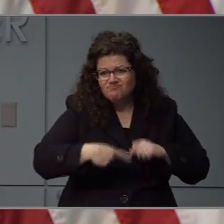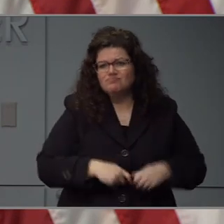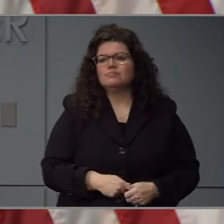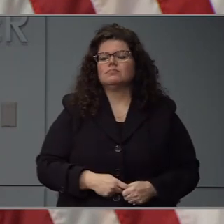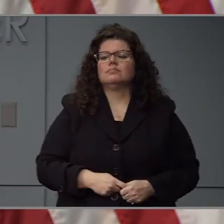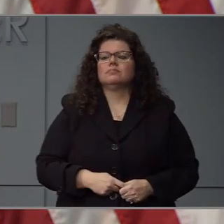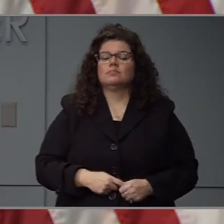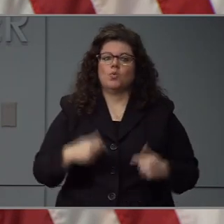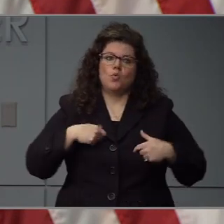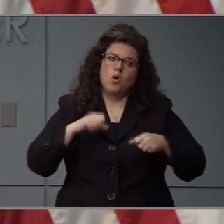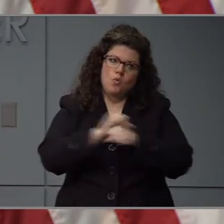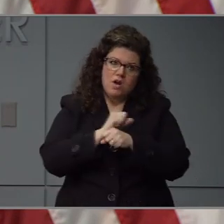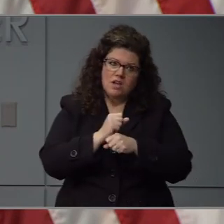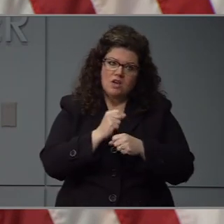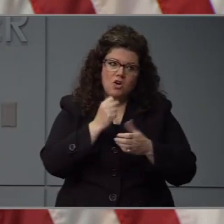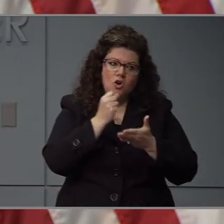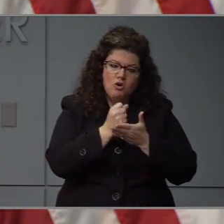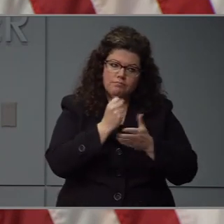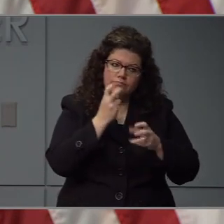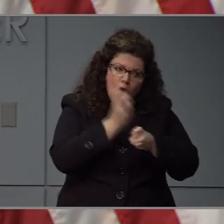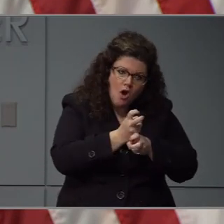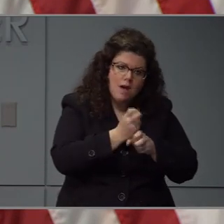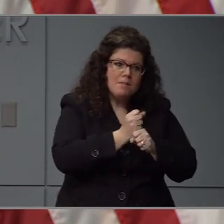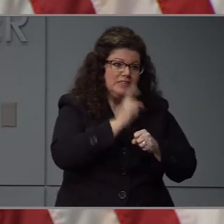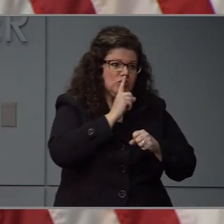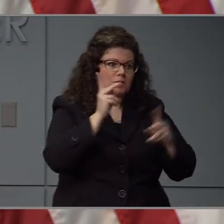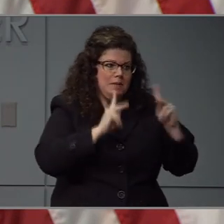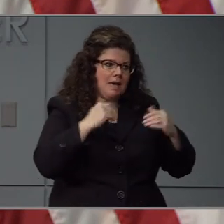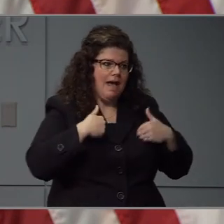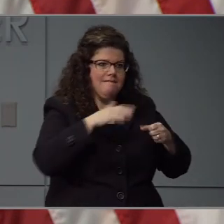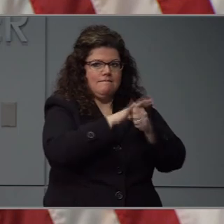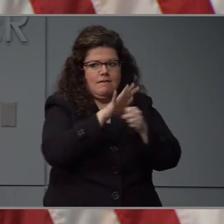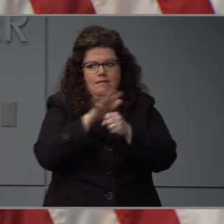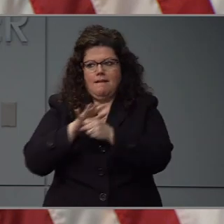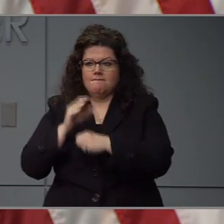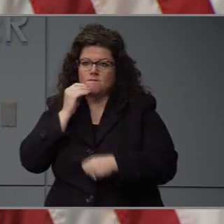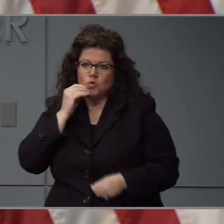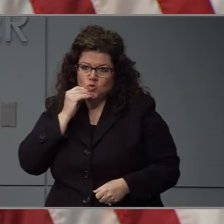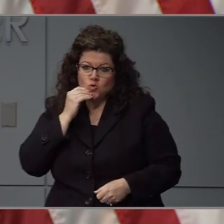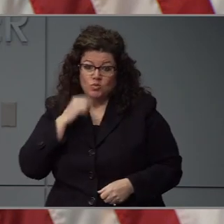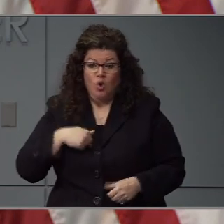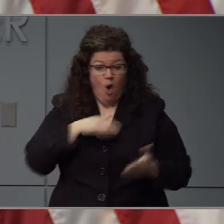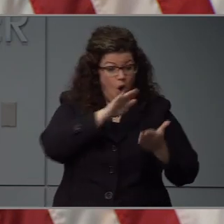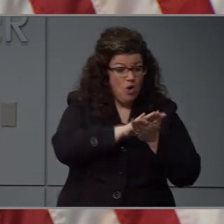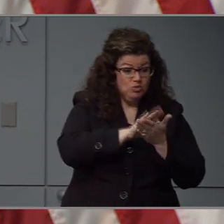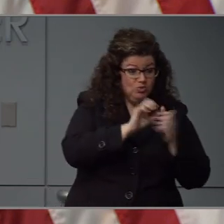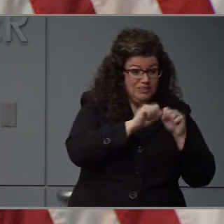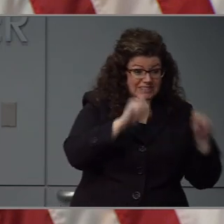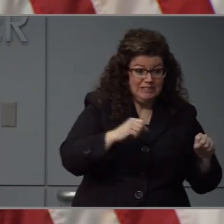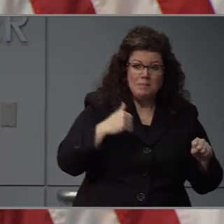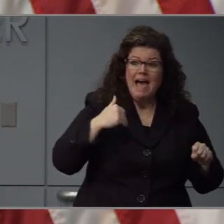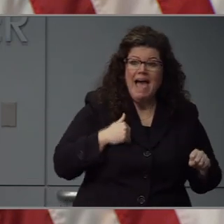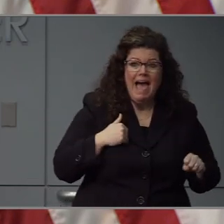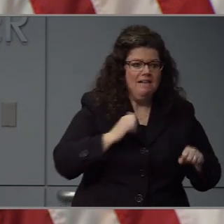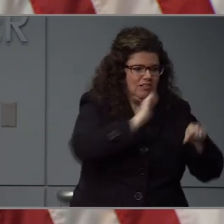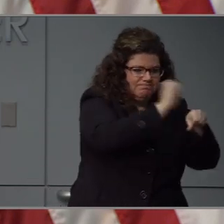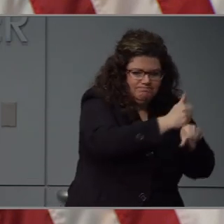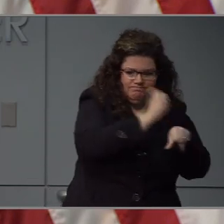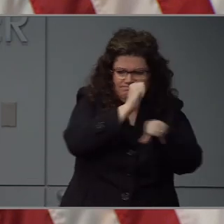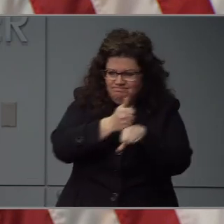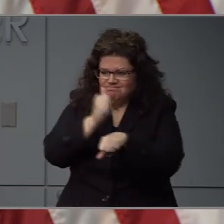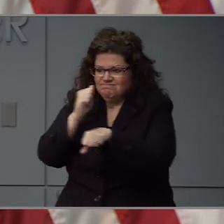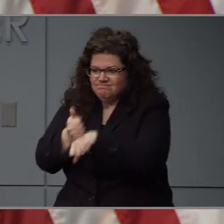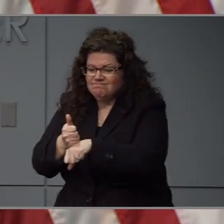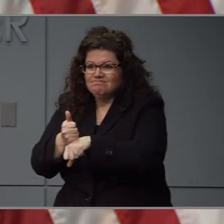to make sure people stay fed during the pandemic. Our state school systems are operating more than 1,100 feeding sites and